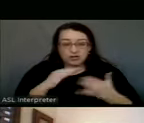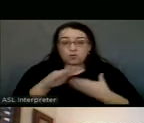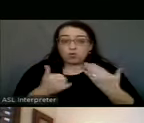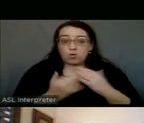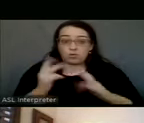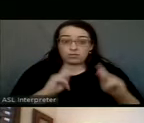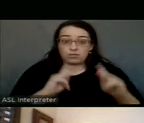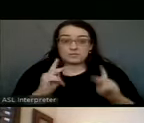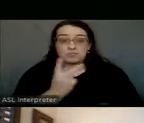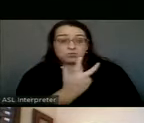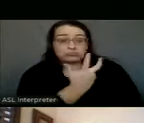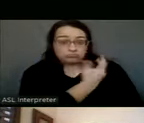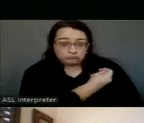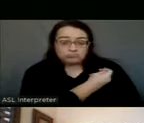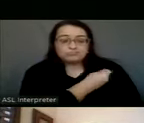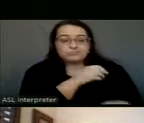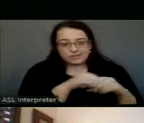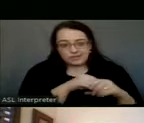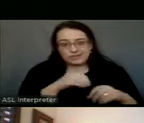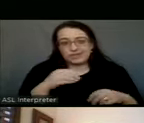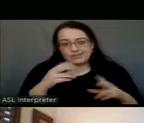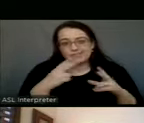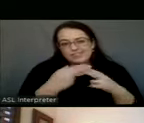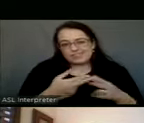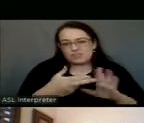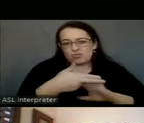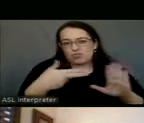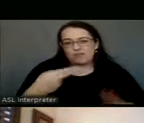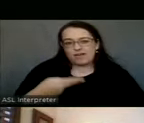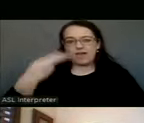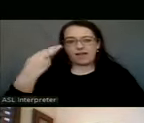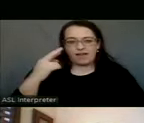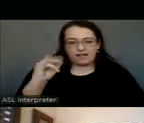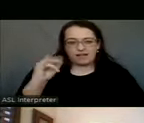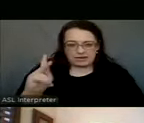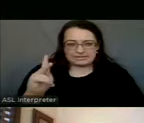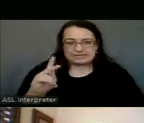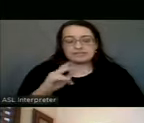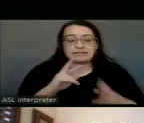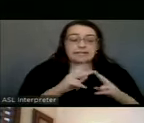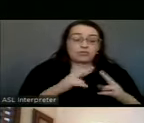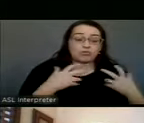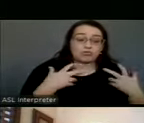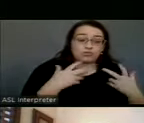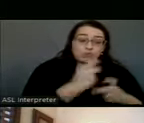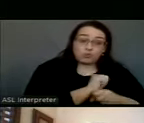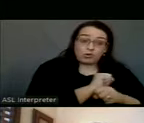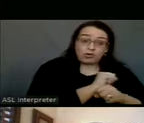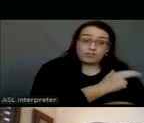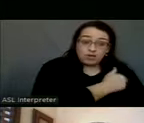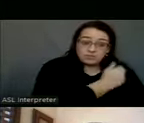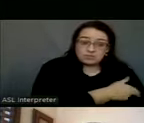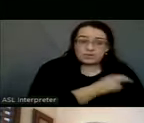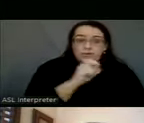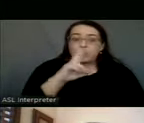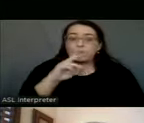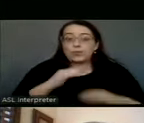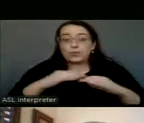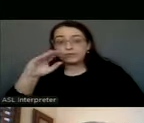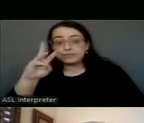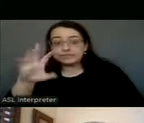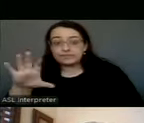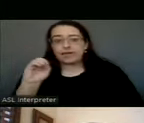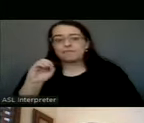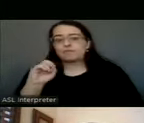that have been vaccinated would be in that high risk group. You know, they're all health, either healthcare workers, people over 65, or